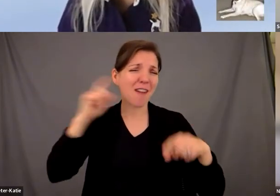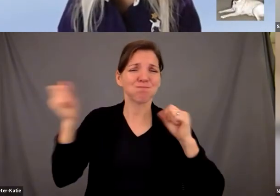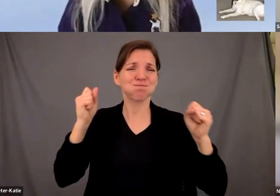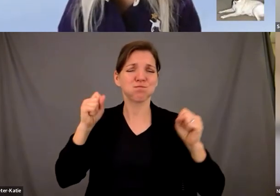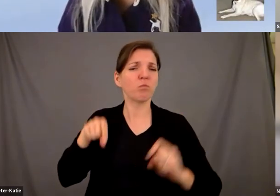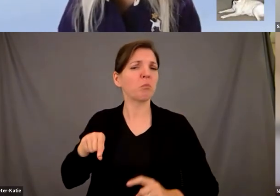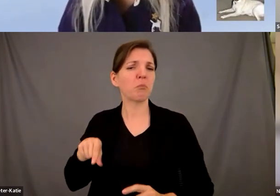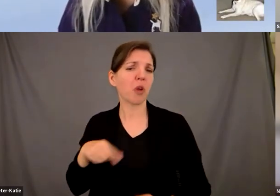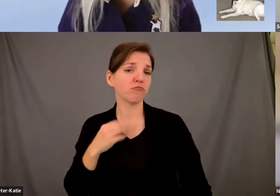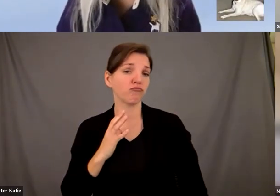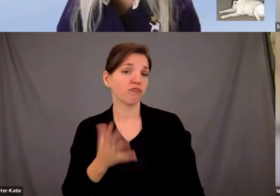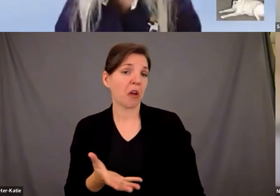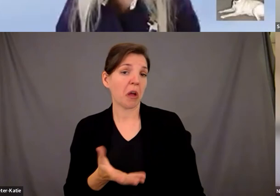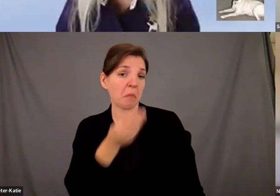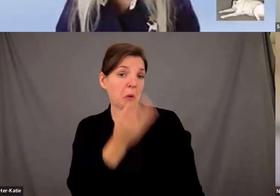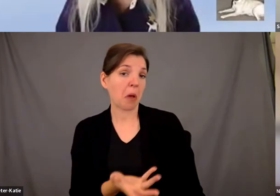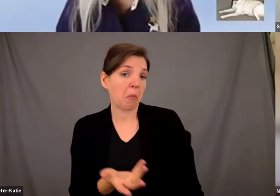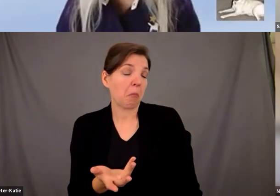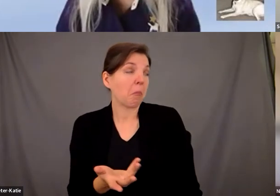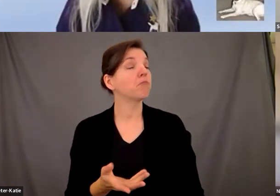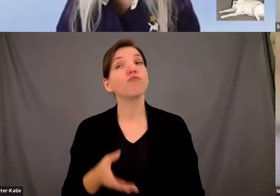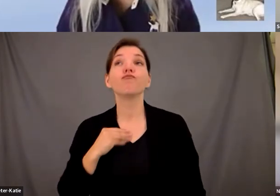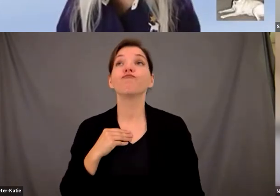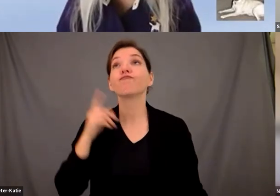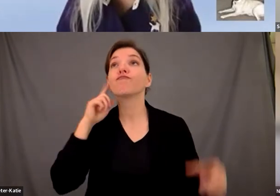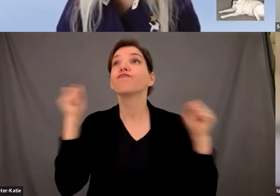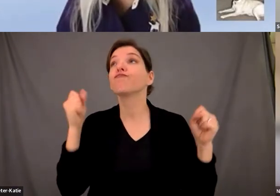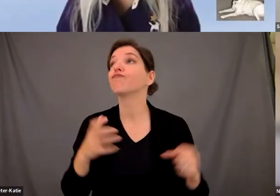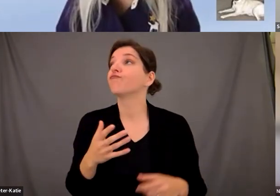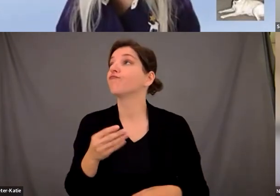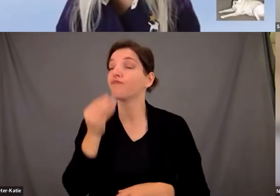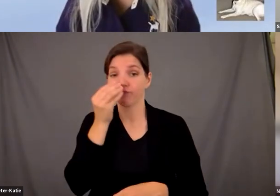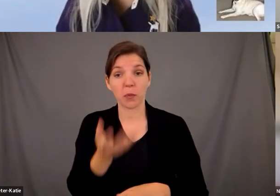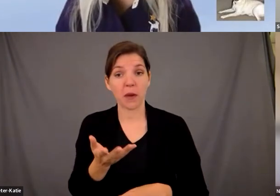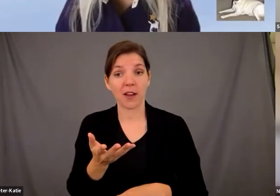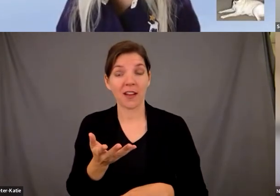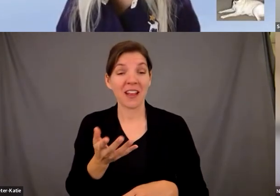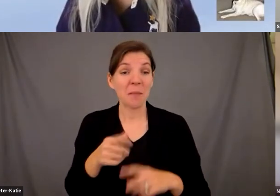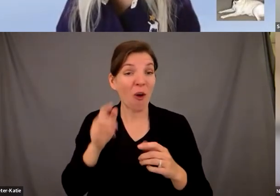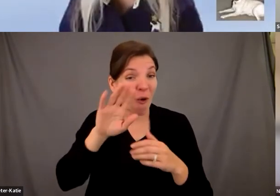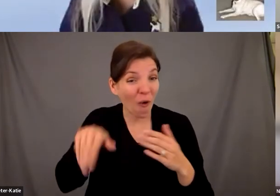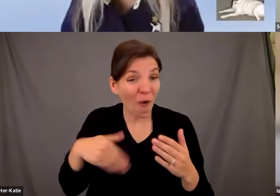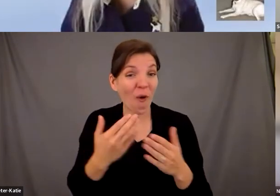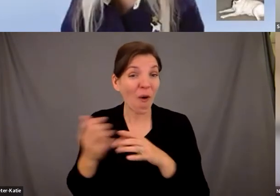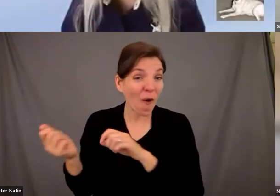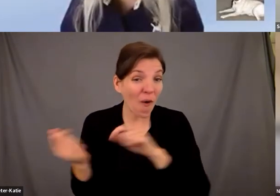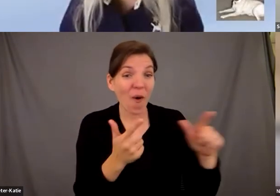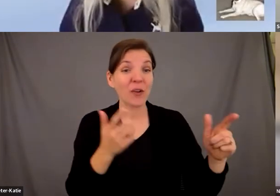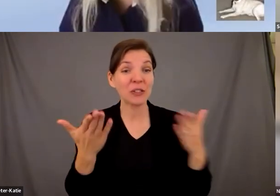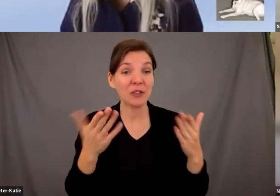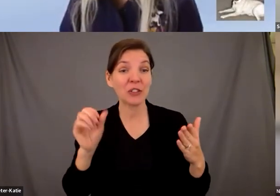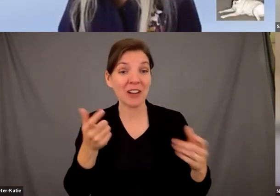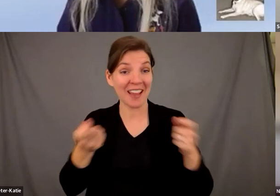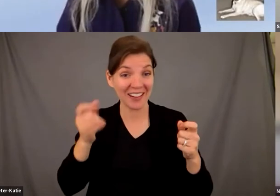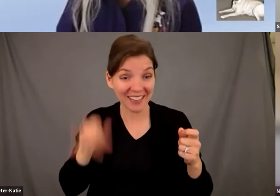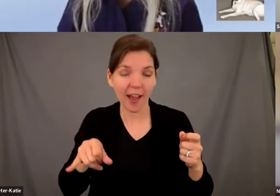he absolutely doesn't care but that doesn't obviously mean that every like guide dogs can can handle them right so because they're